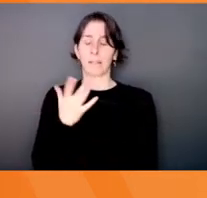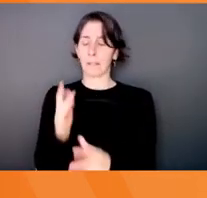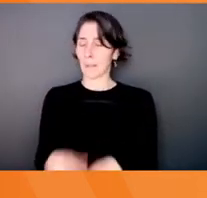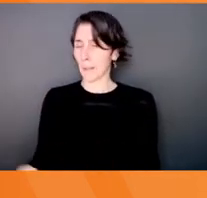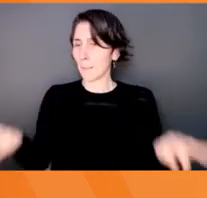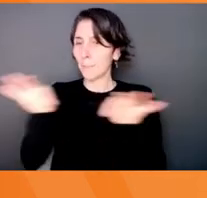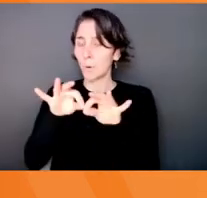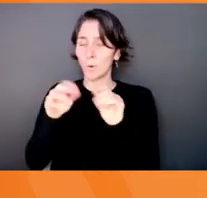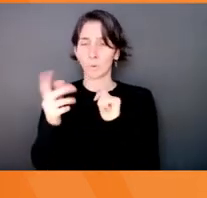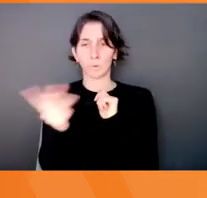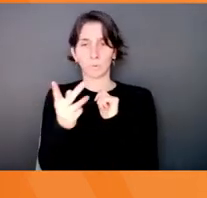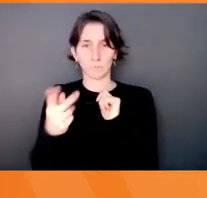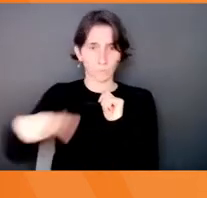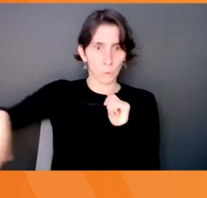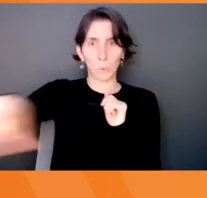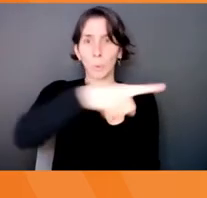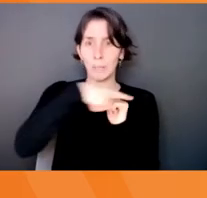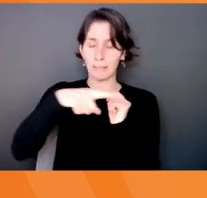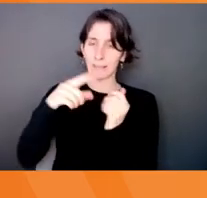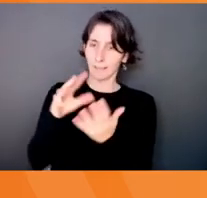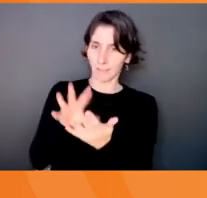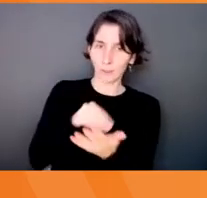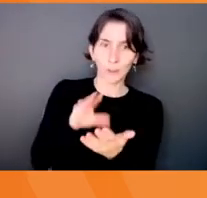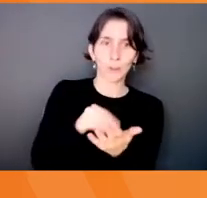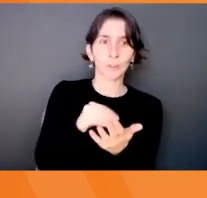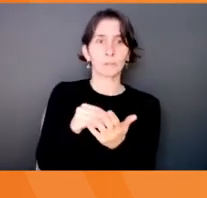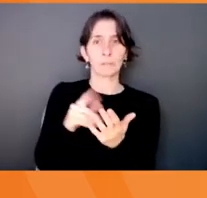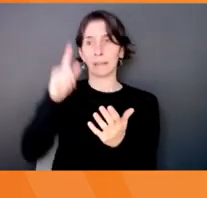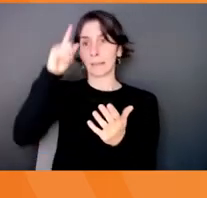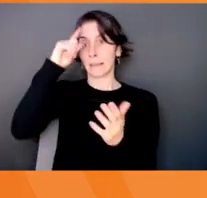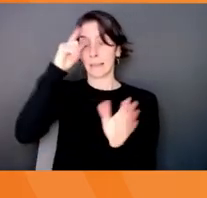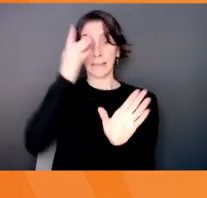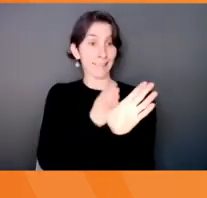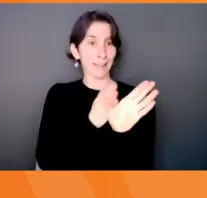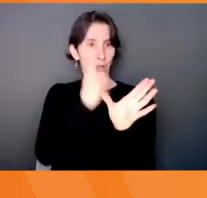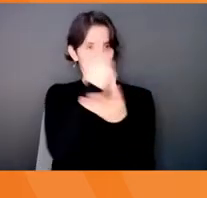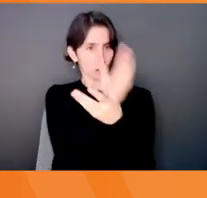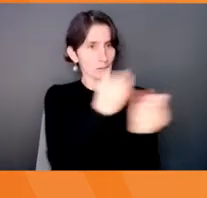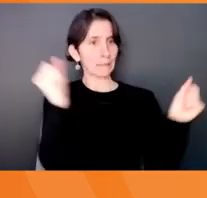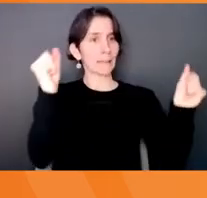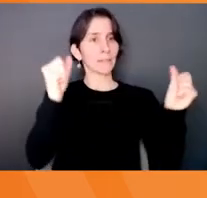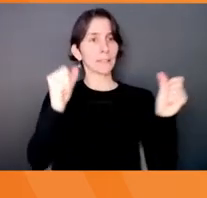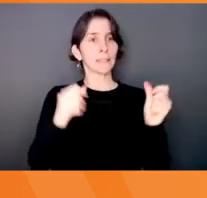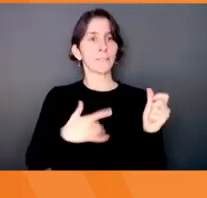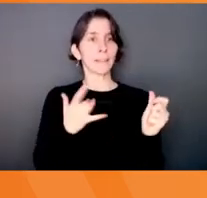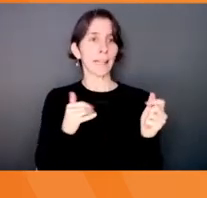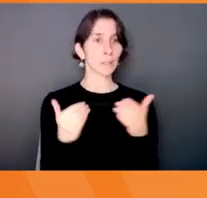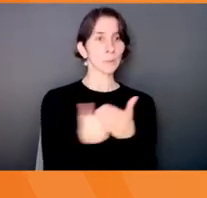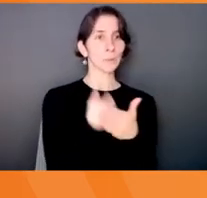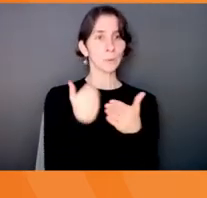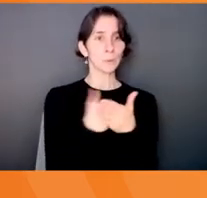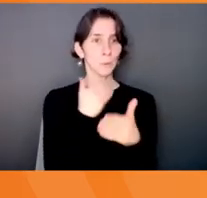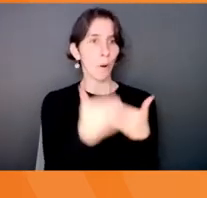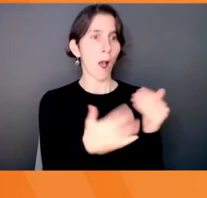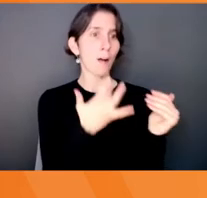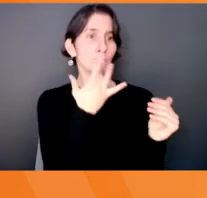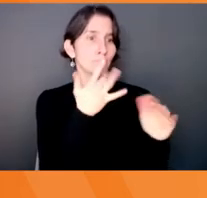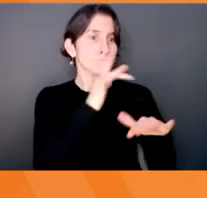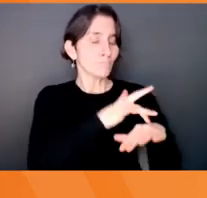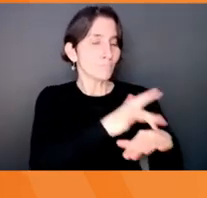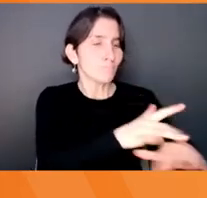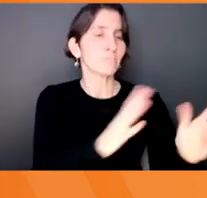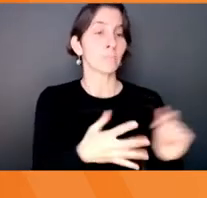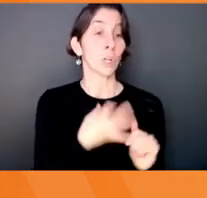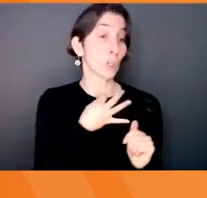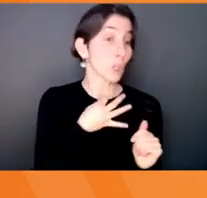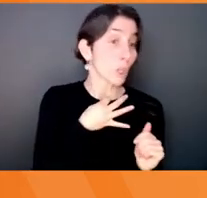consider as we lean into innovation, right? Psychological safety, having a beginner's mindset, curiosity, associative thinking, collaboration,